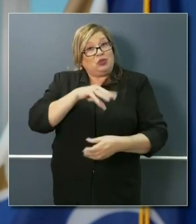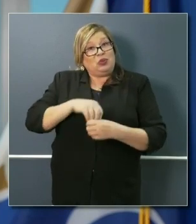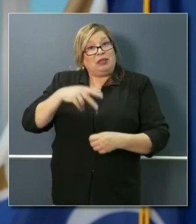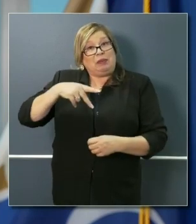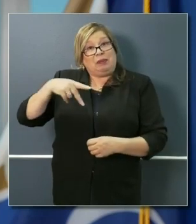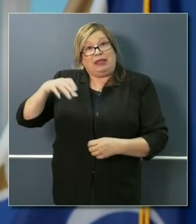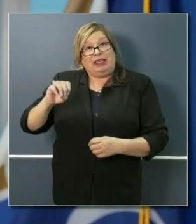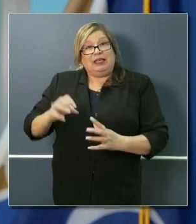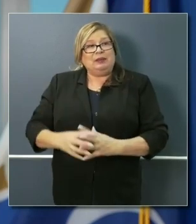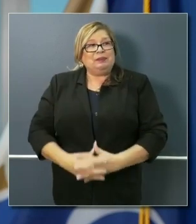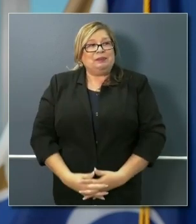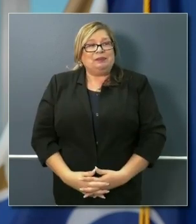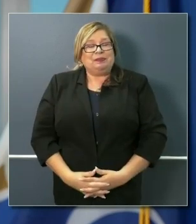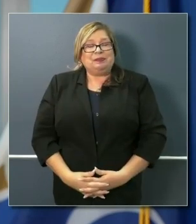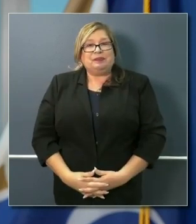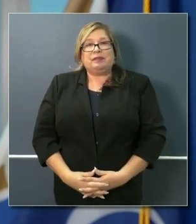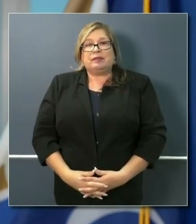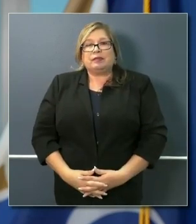Ashley Zalala, Crown Four.